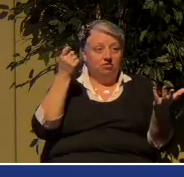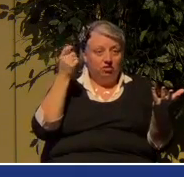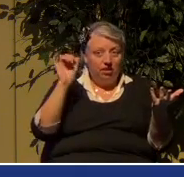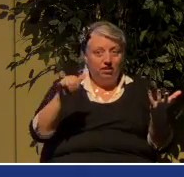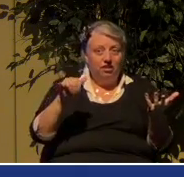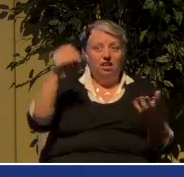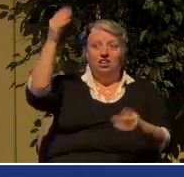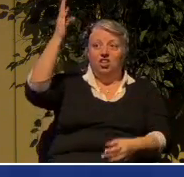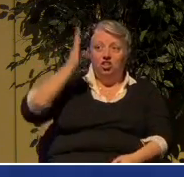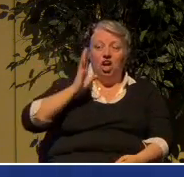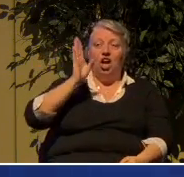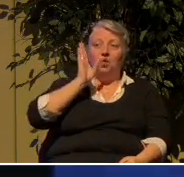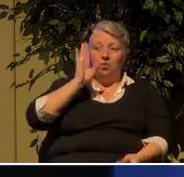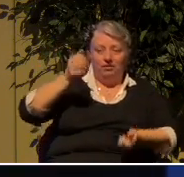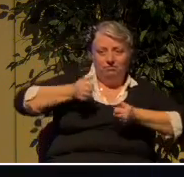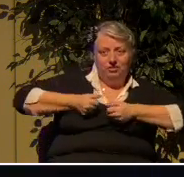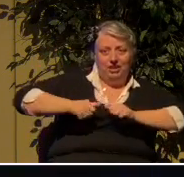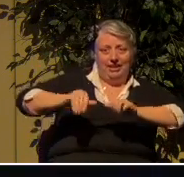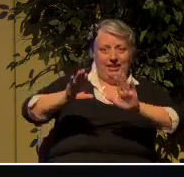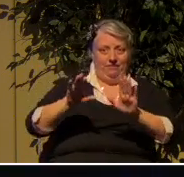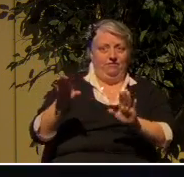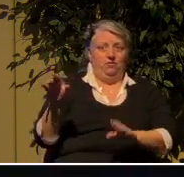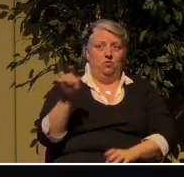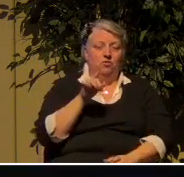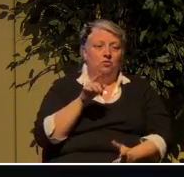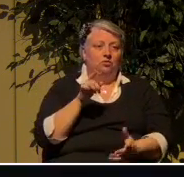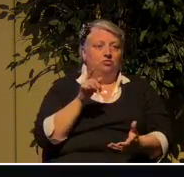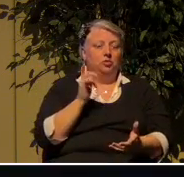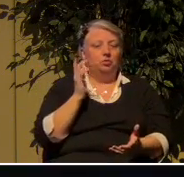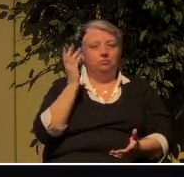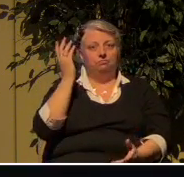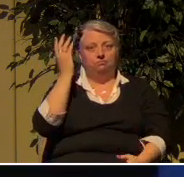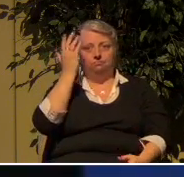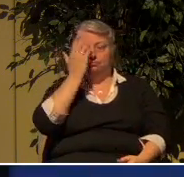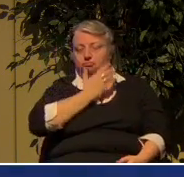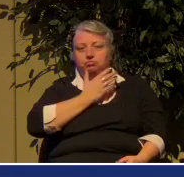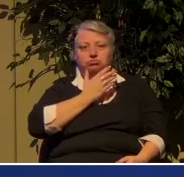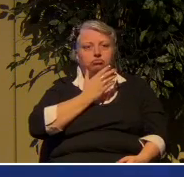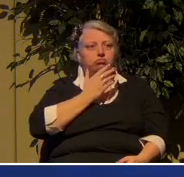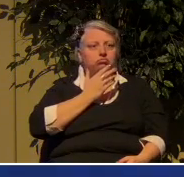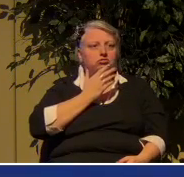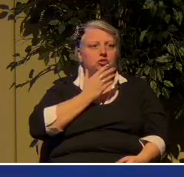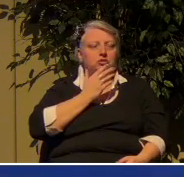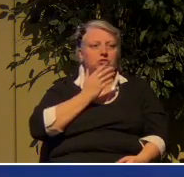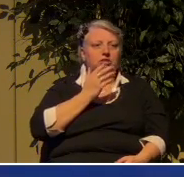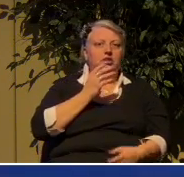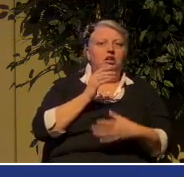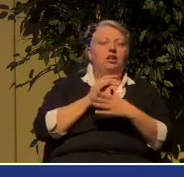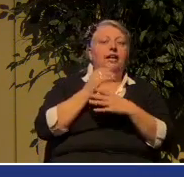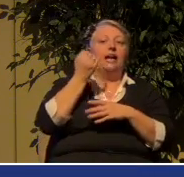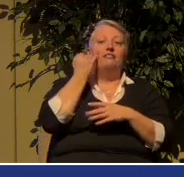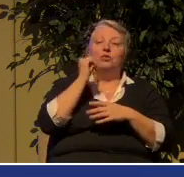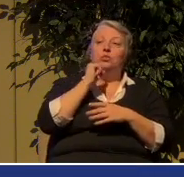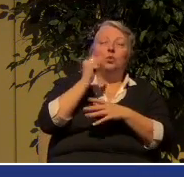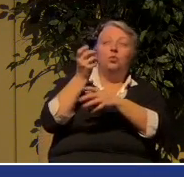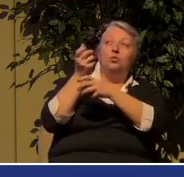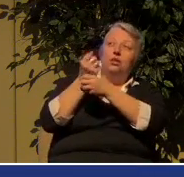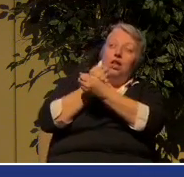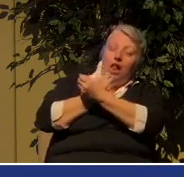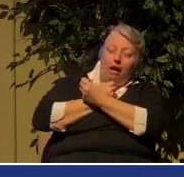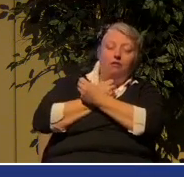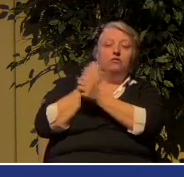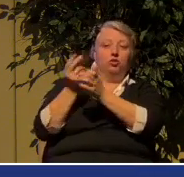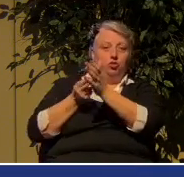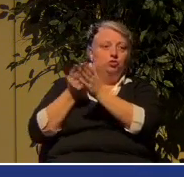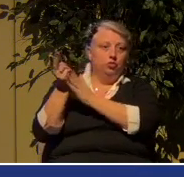over to the delusion if you do not love the truth.